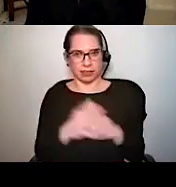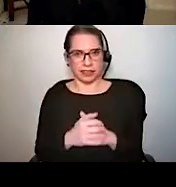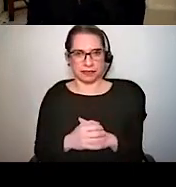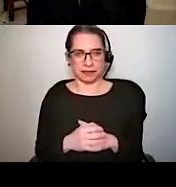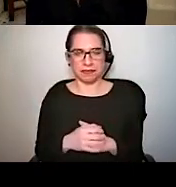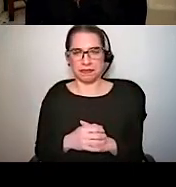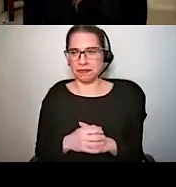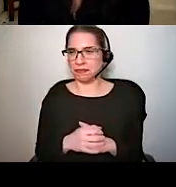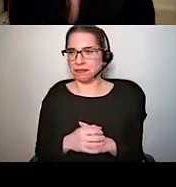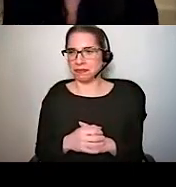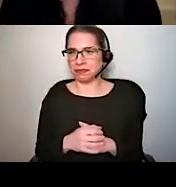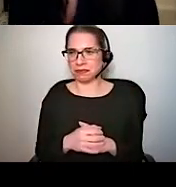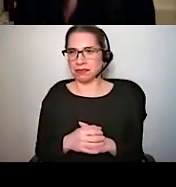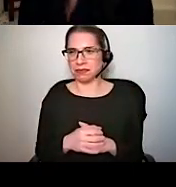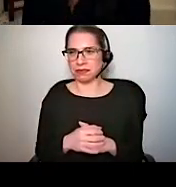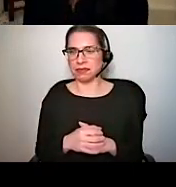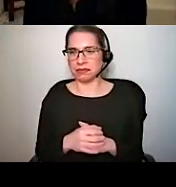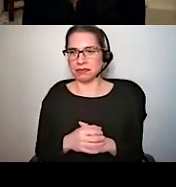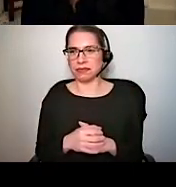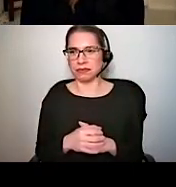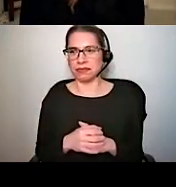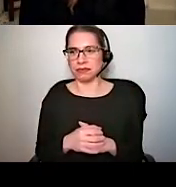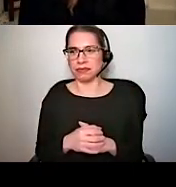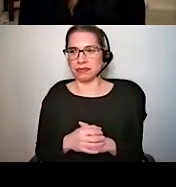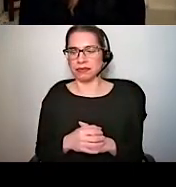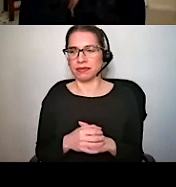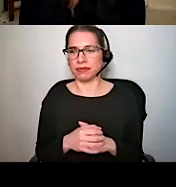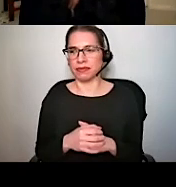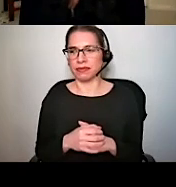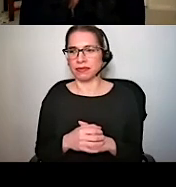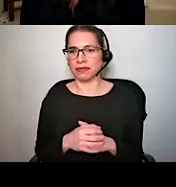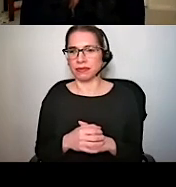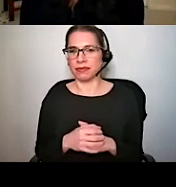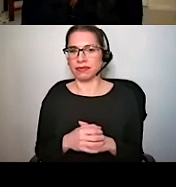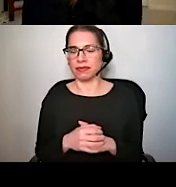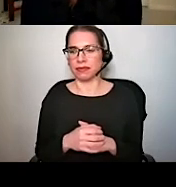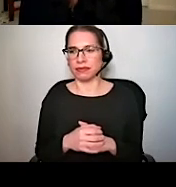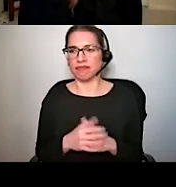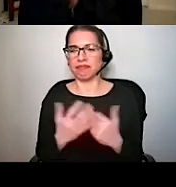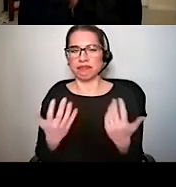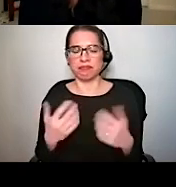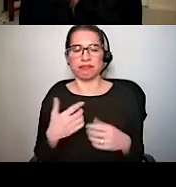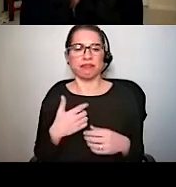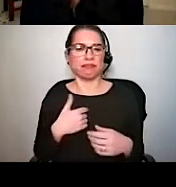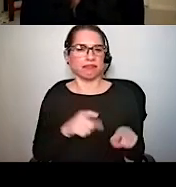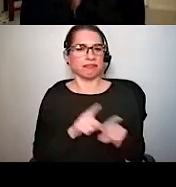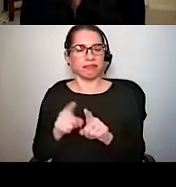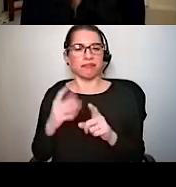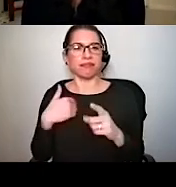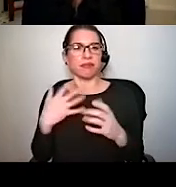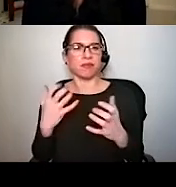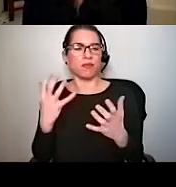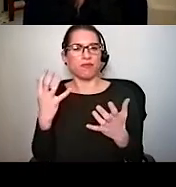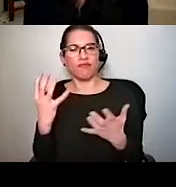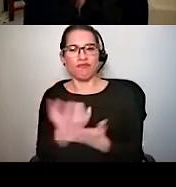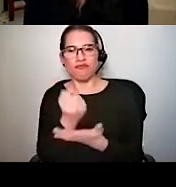And I wanted to also take a moment and tell you all just how much I enjoy this kind